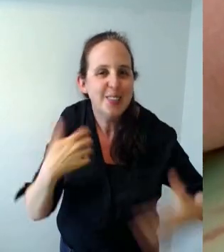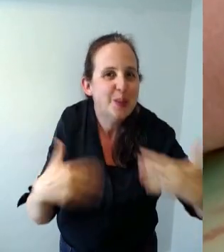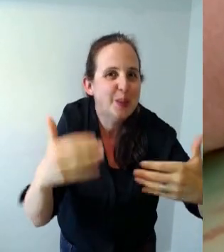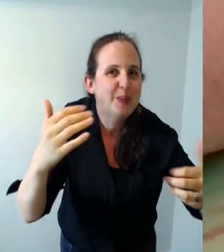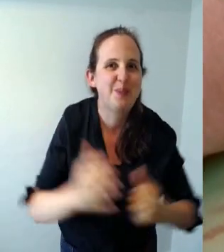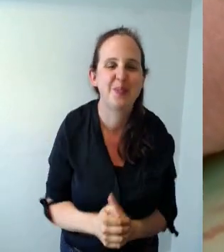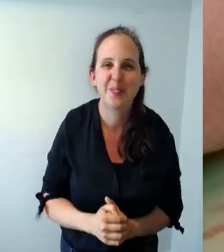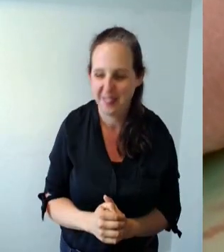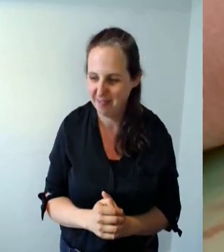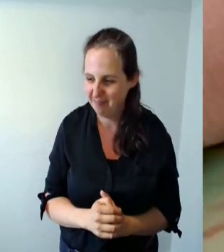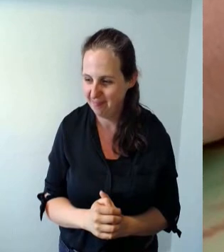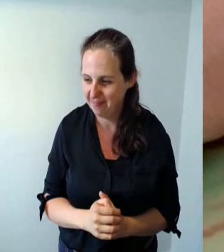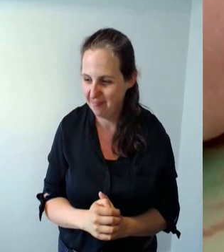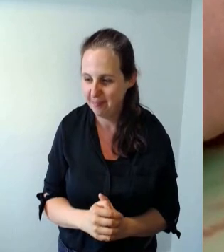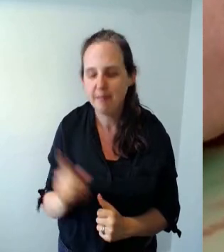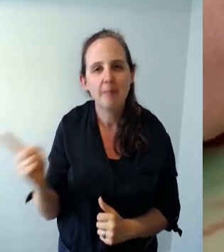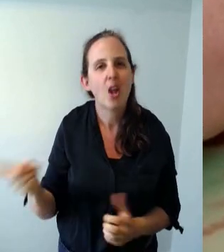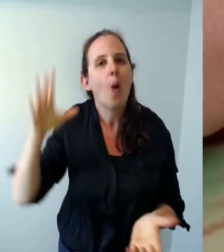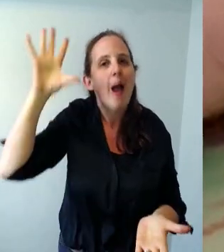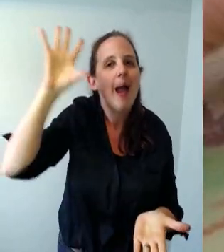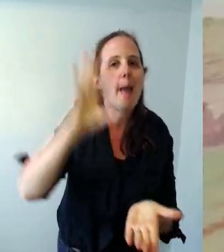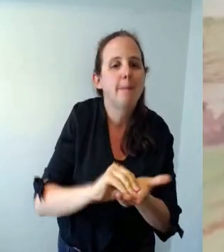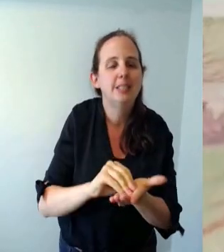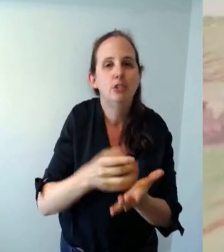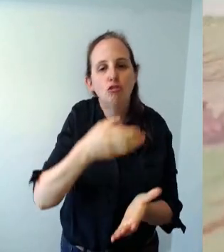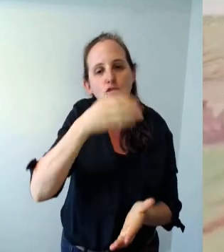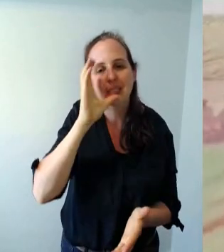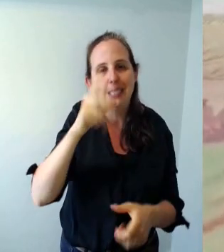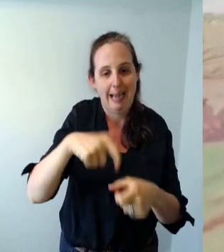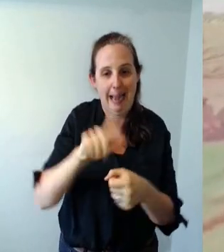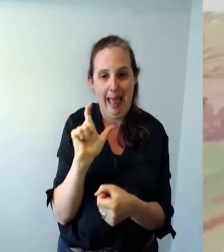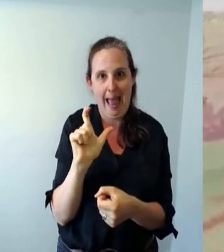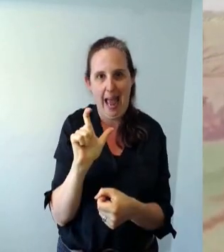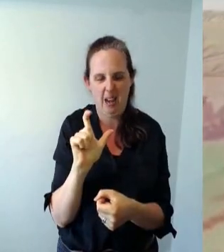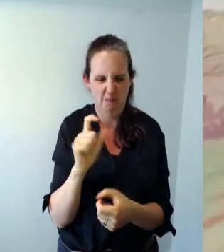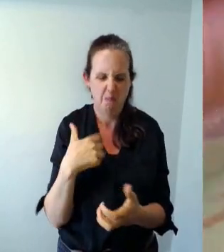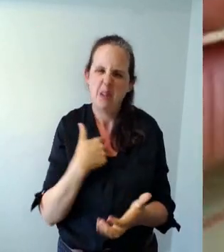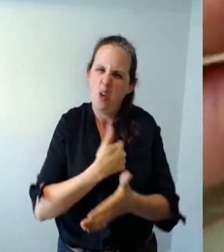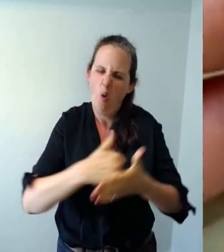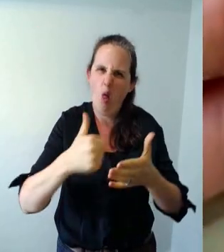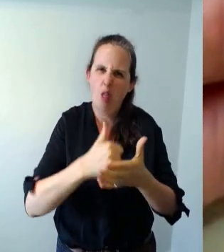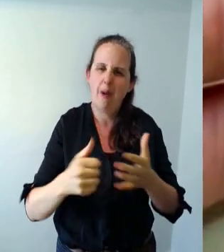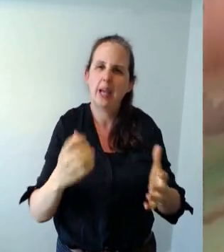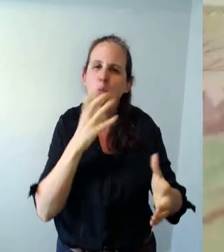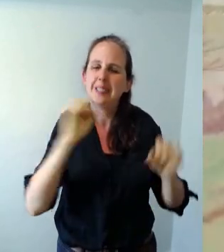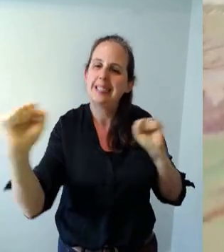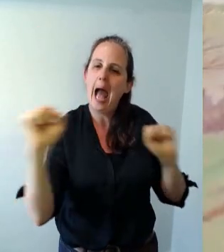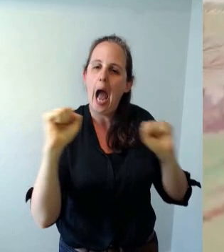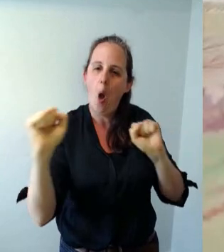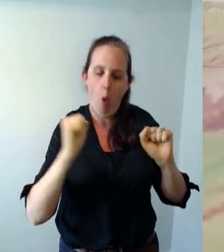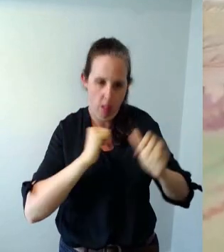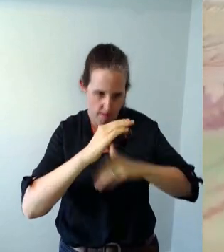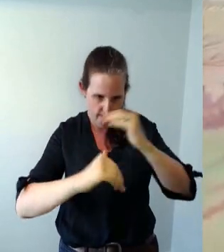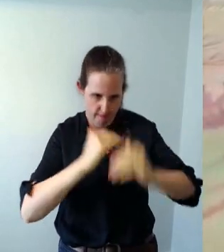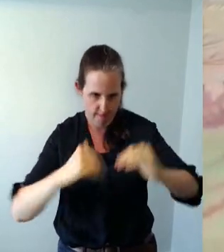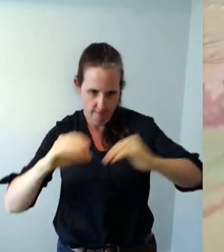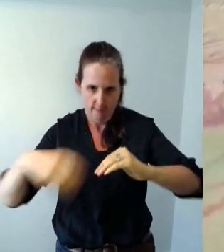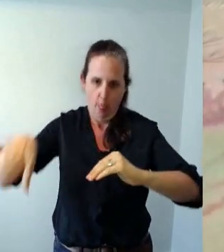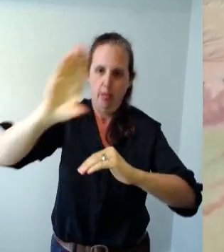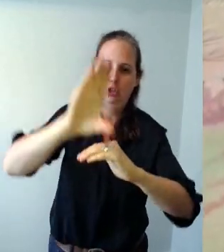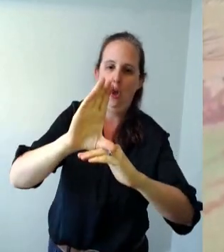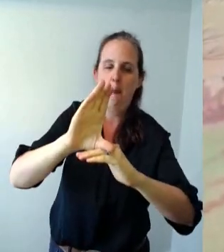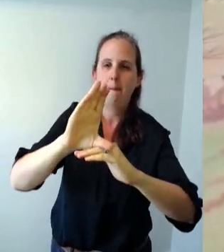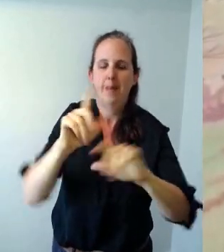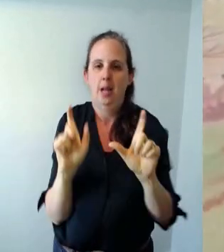take your empty drinks can um i pop mine on a little towel because it helps stop it rocking